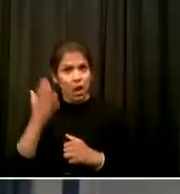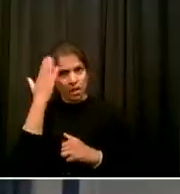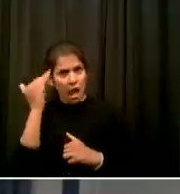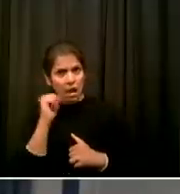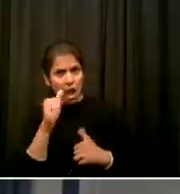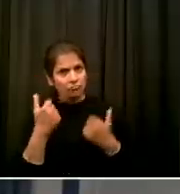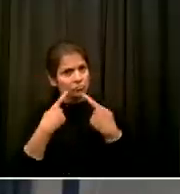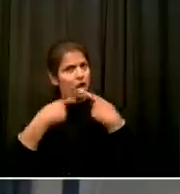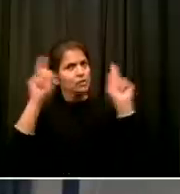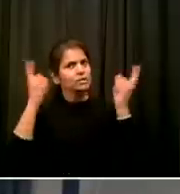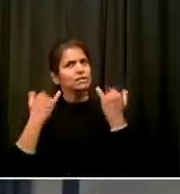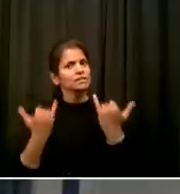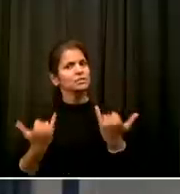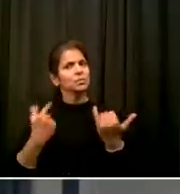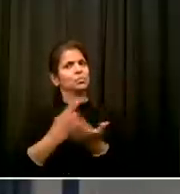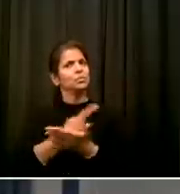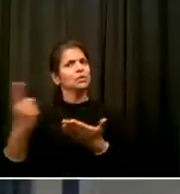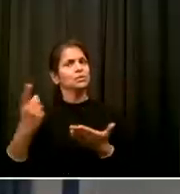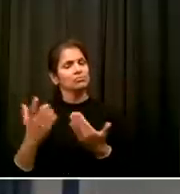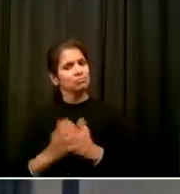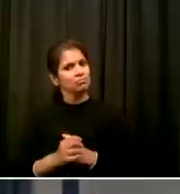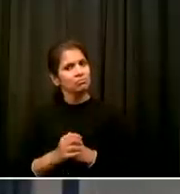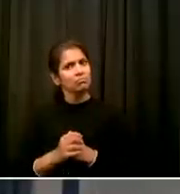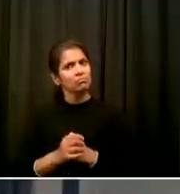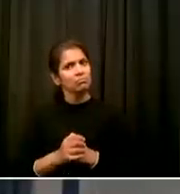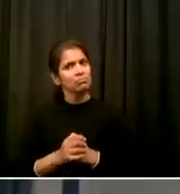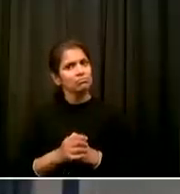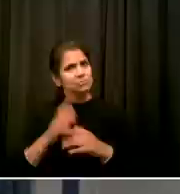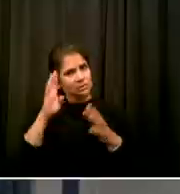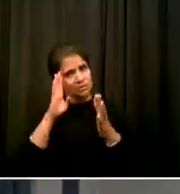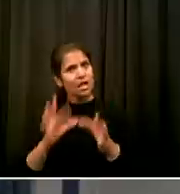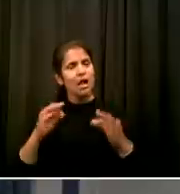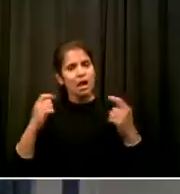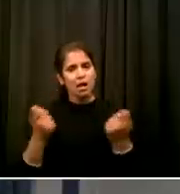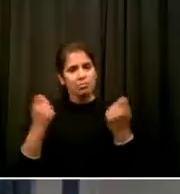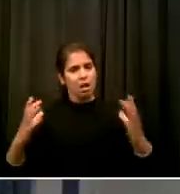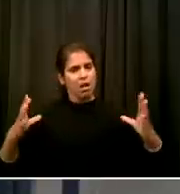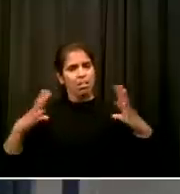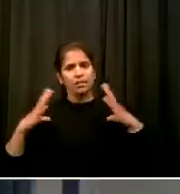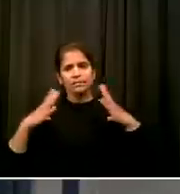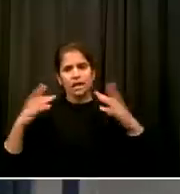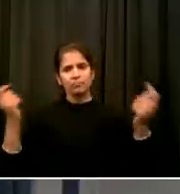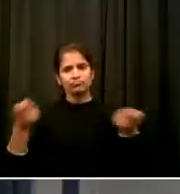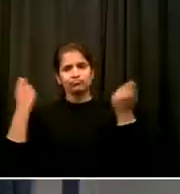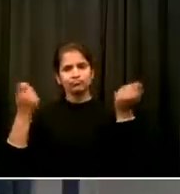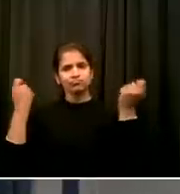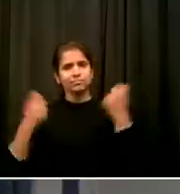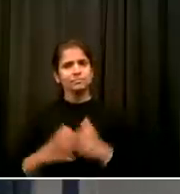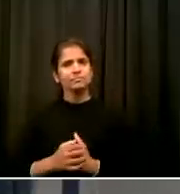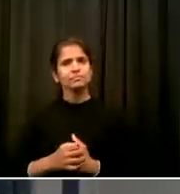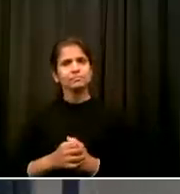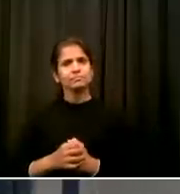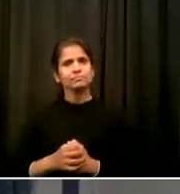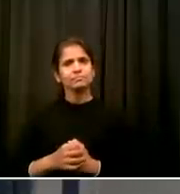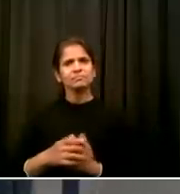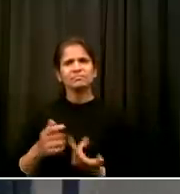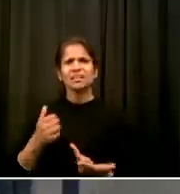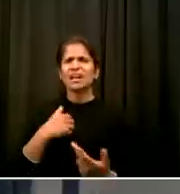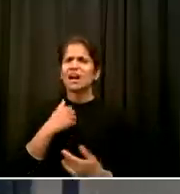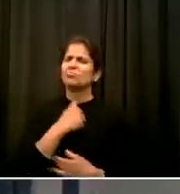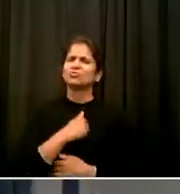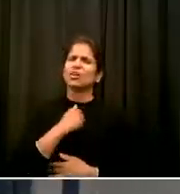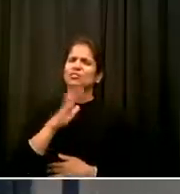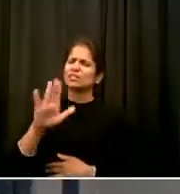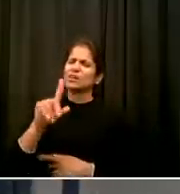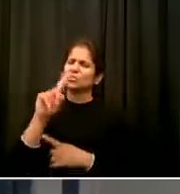was a historical and transformational moment in our history? I'm sorry, Julia, didn't understand the first part I heard, can you do it by executive order? What was